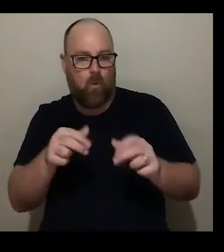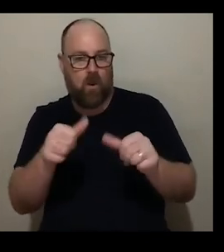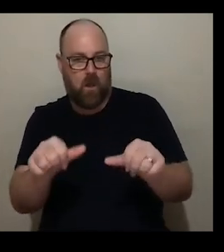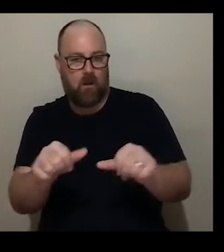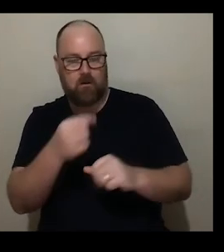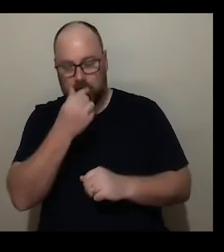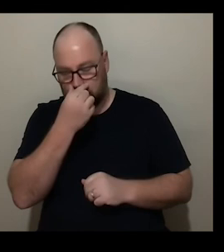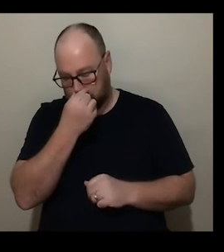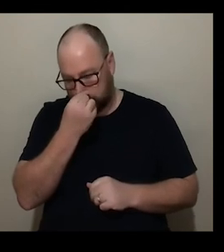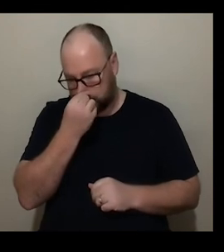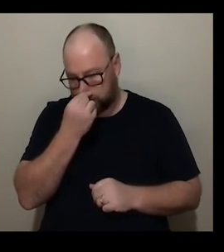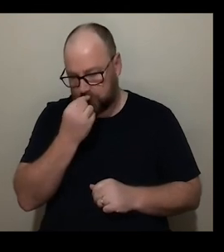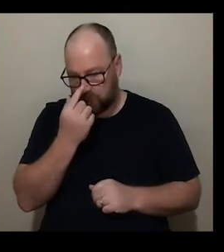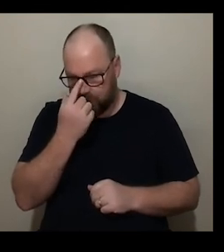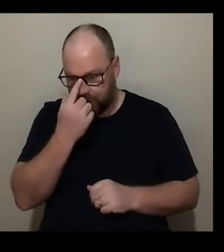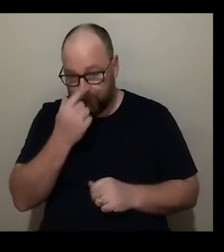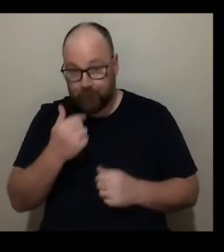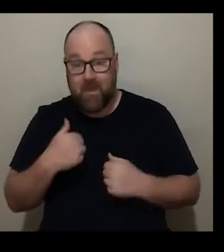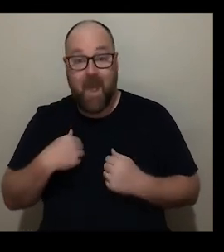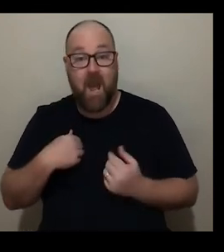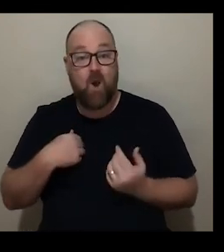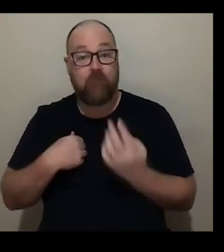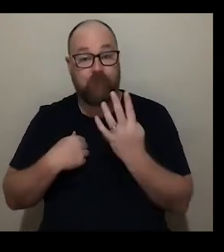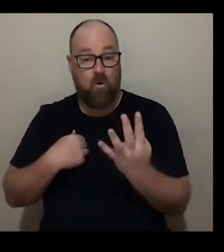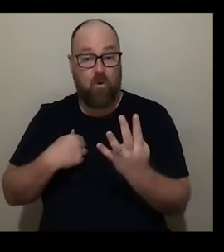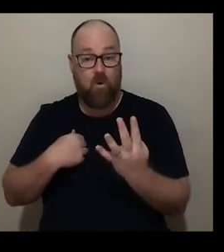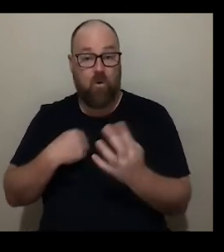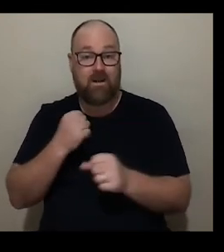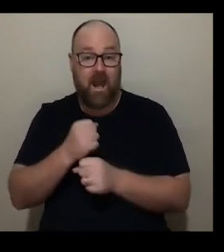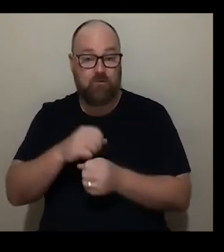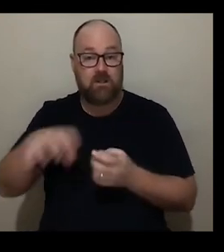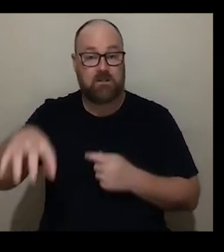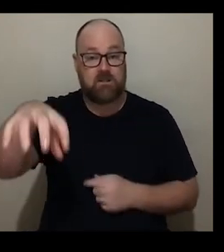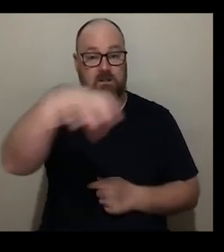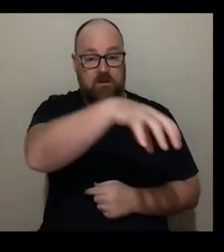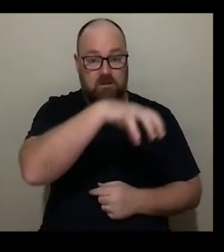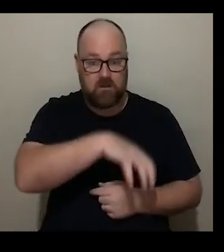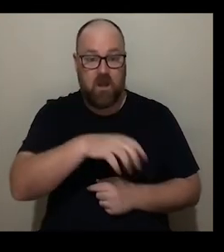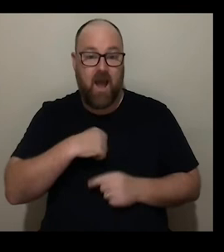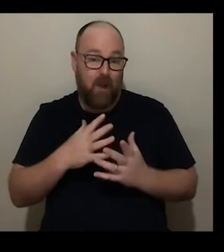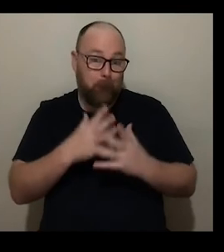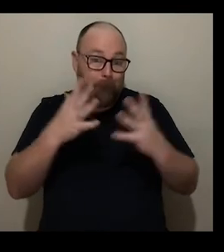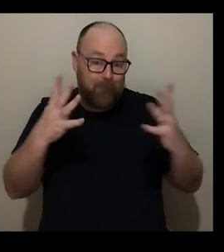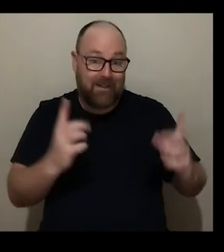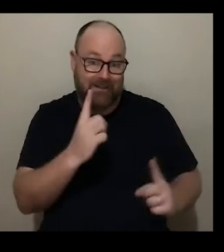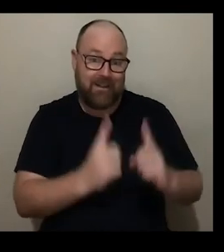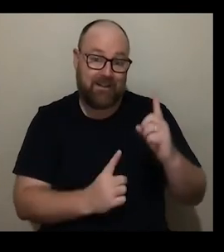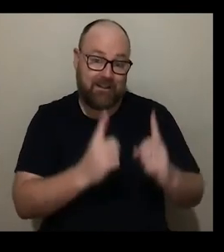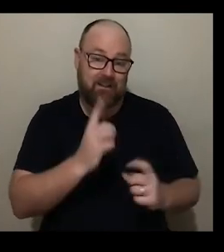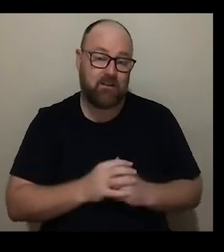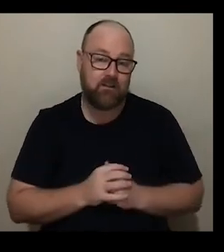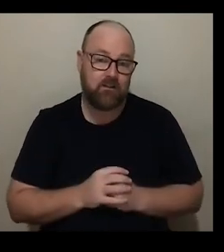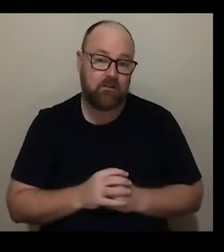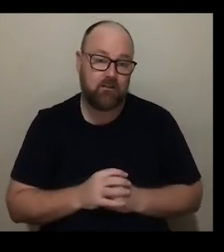to see us you know all of our four galleries are located in either major cities or in the case of tate st